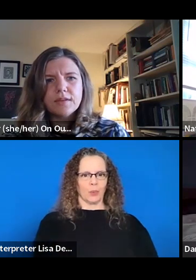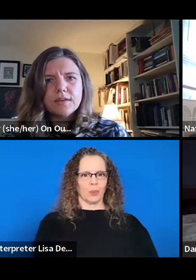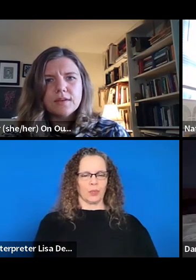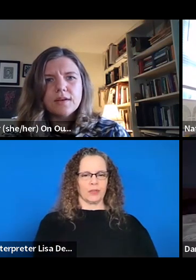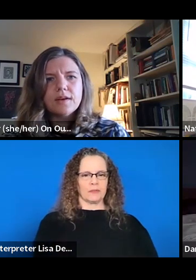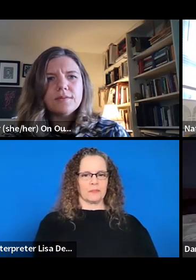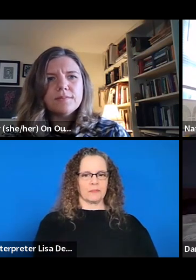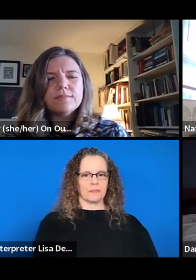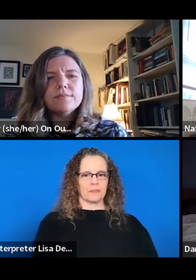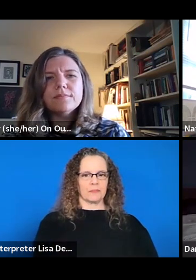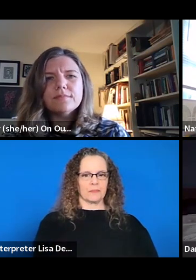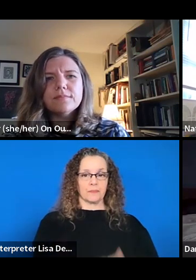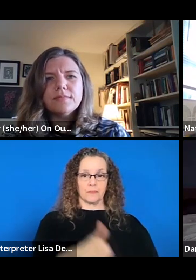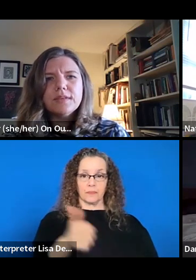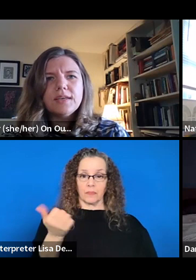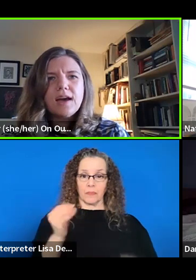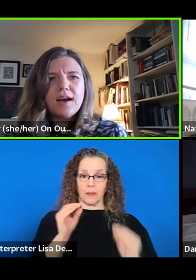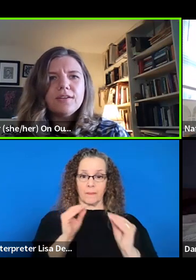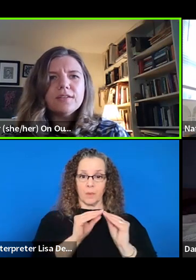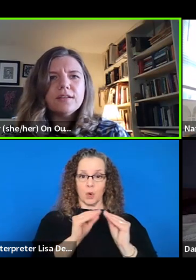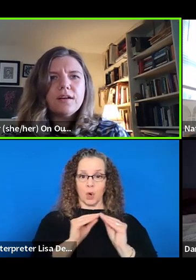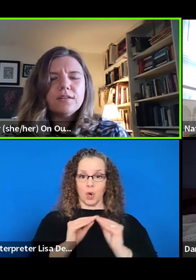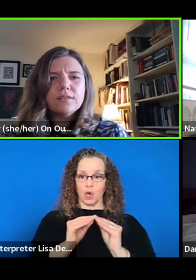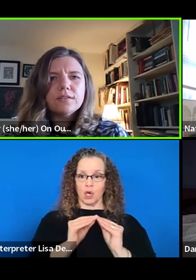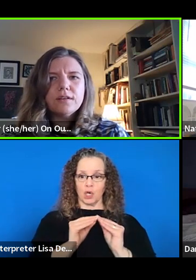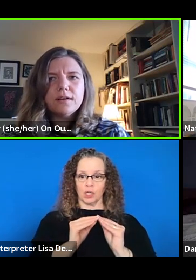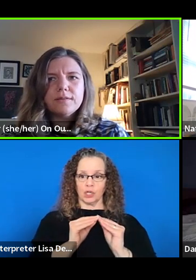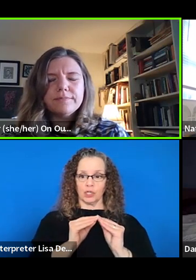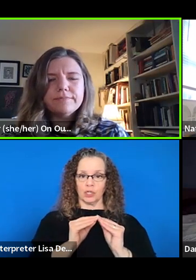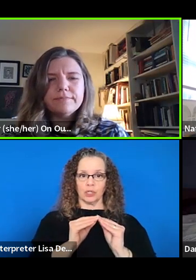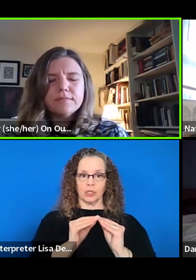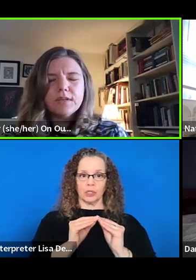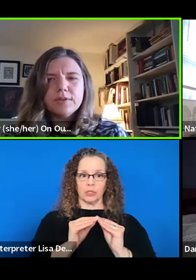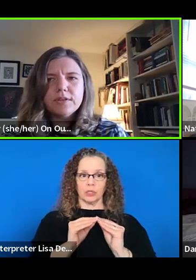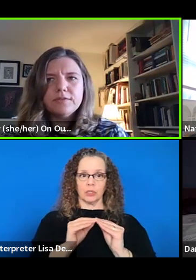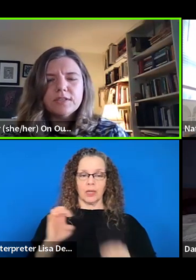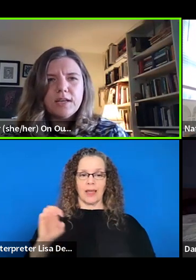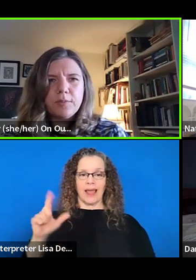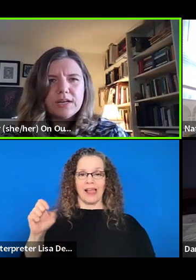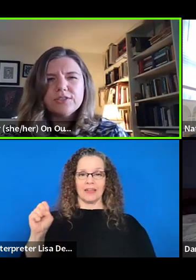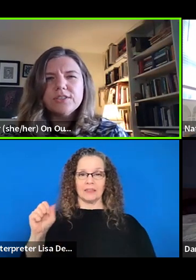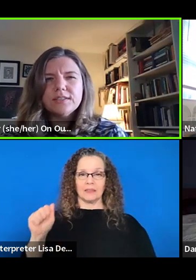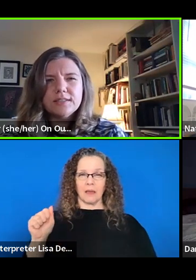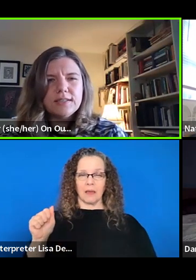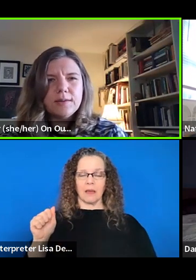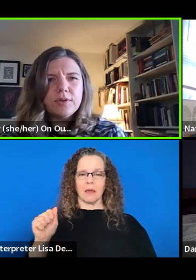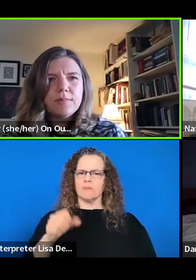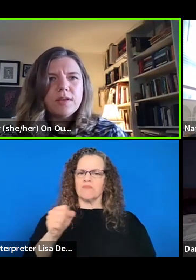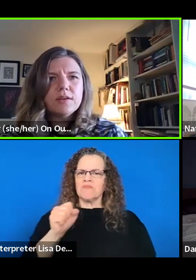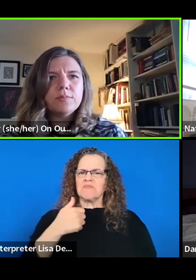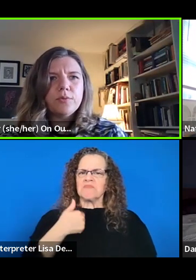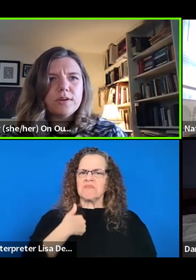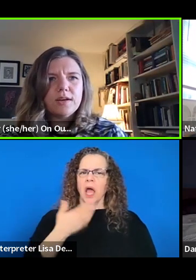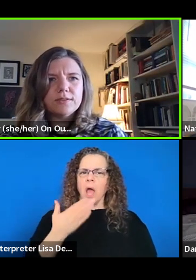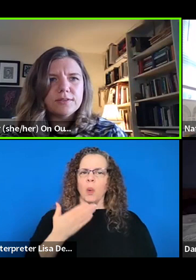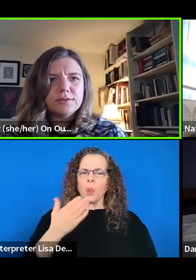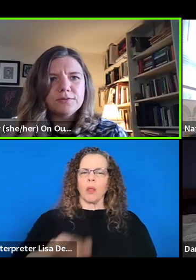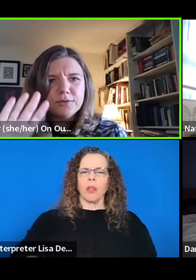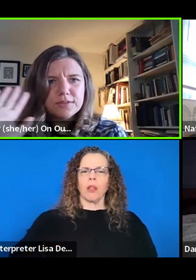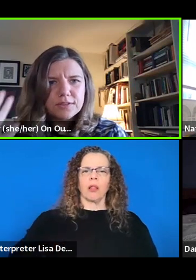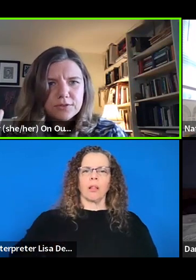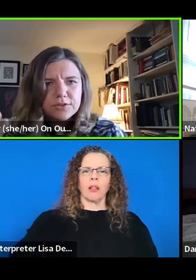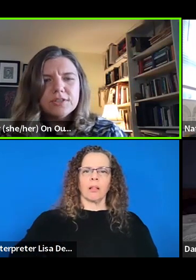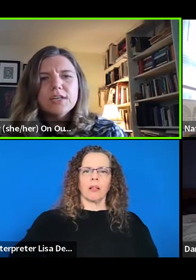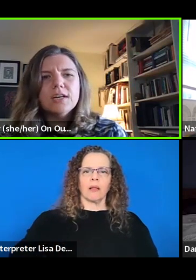Anybody else, examples? Yeah, I'll, I'll, um, Uplift Collaboration as an example. I'm on their board now,